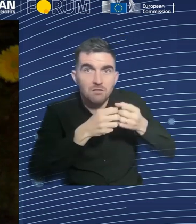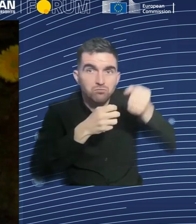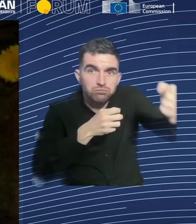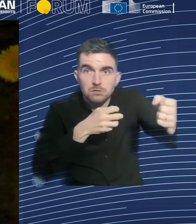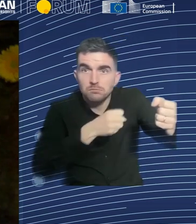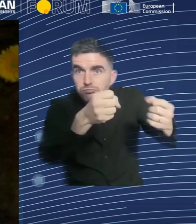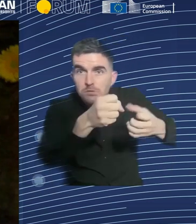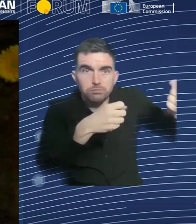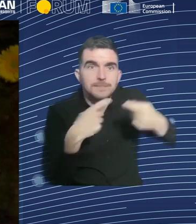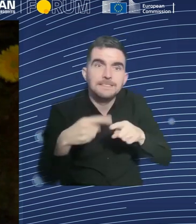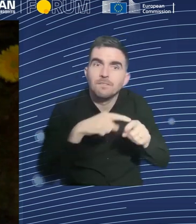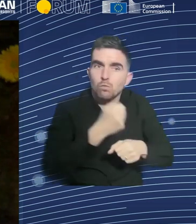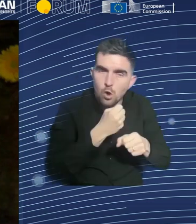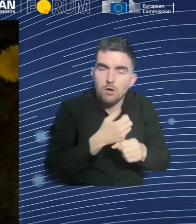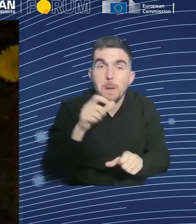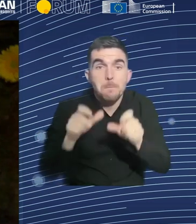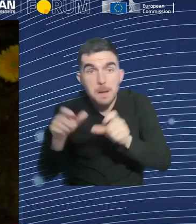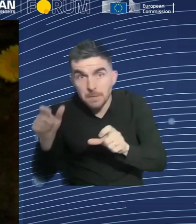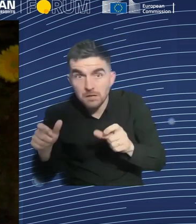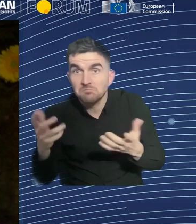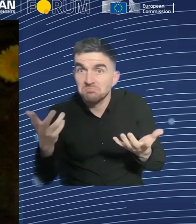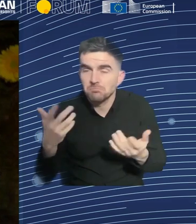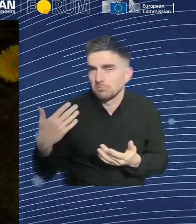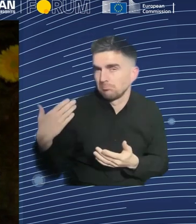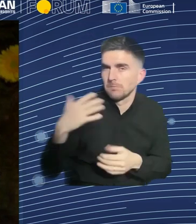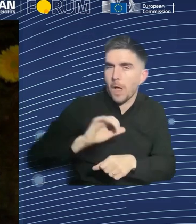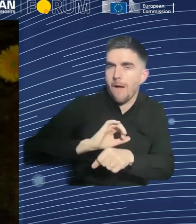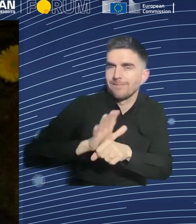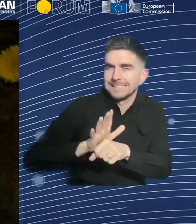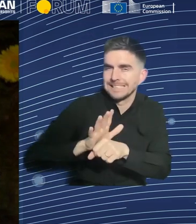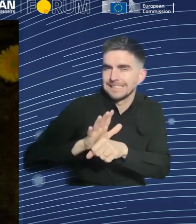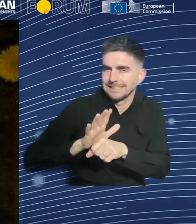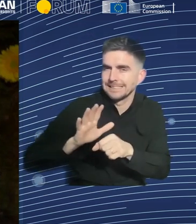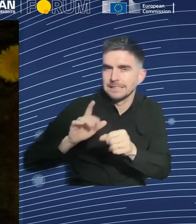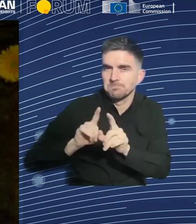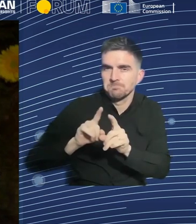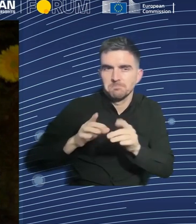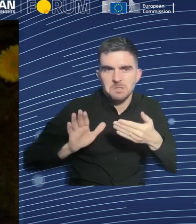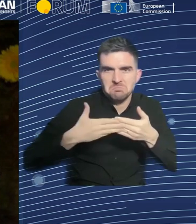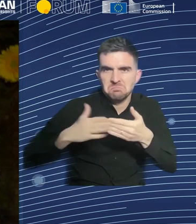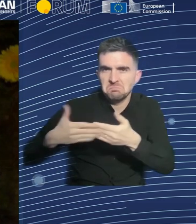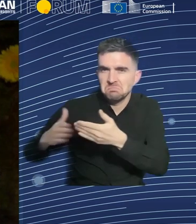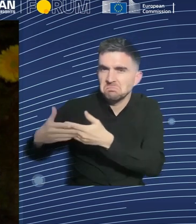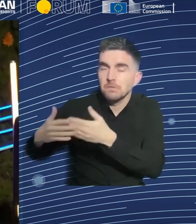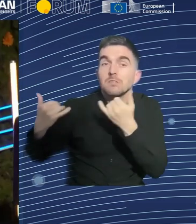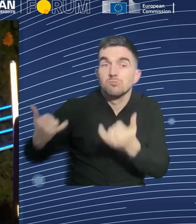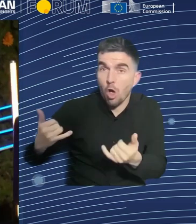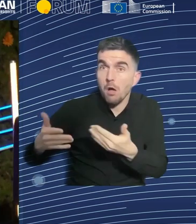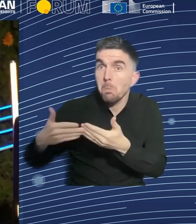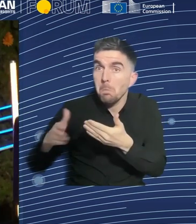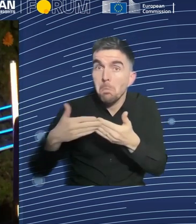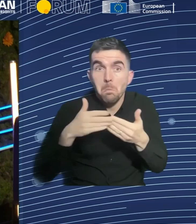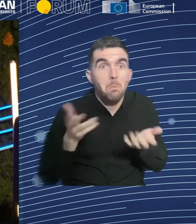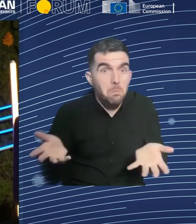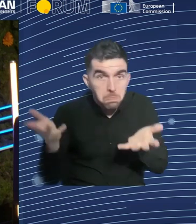think that jobs are changing. And the work is changing. And with new